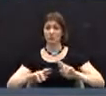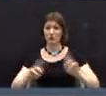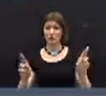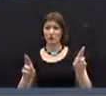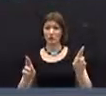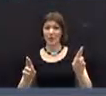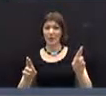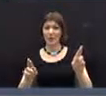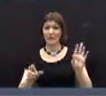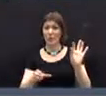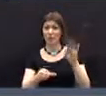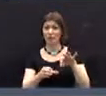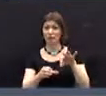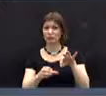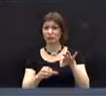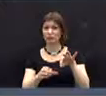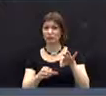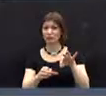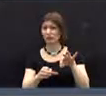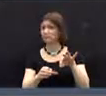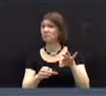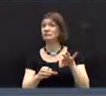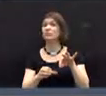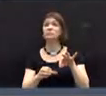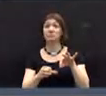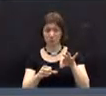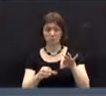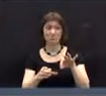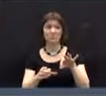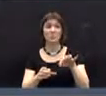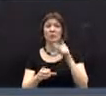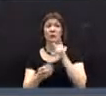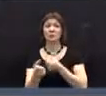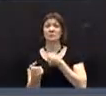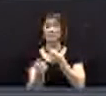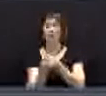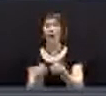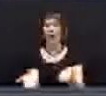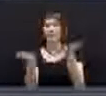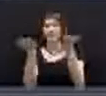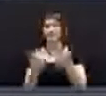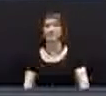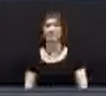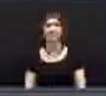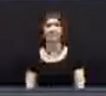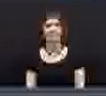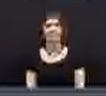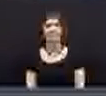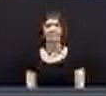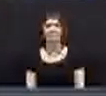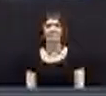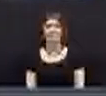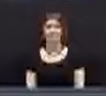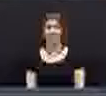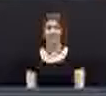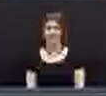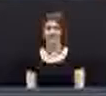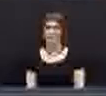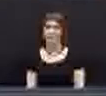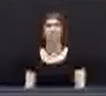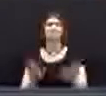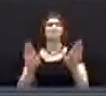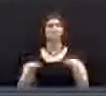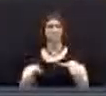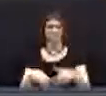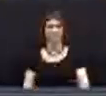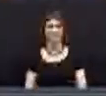you ready for that question? If so, all those in favor, please rise. You